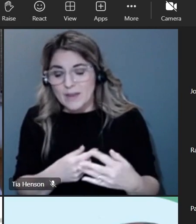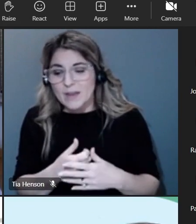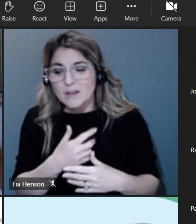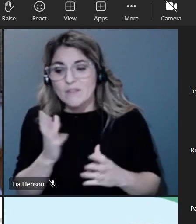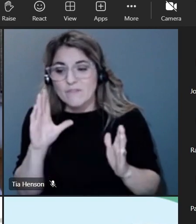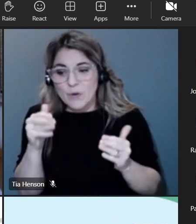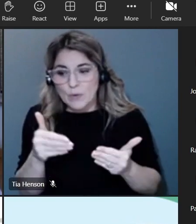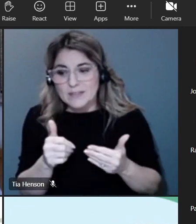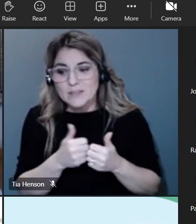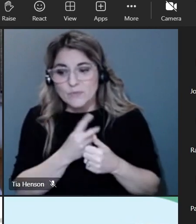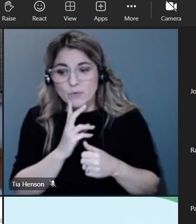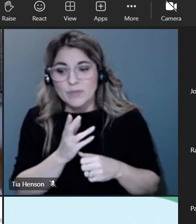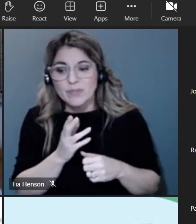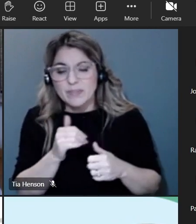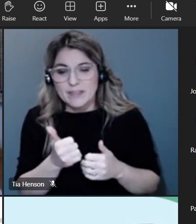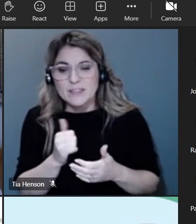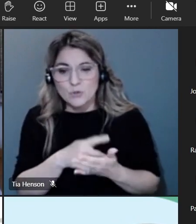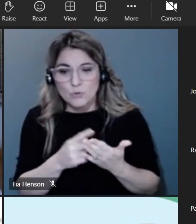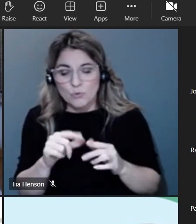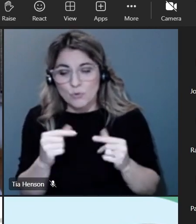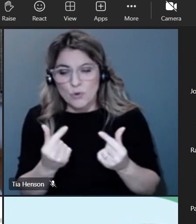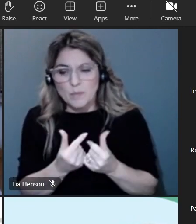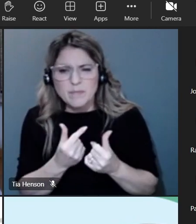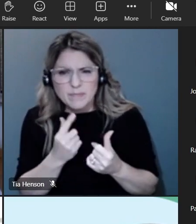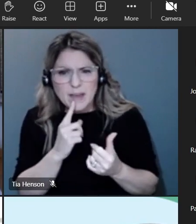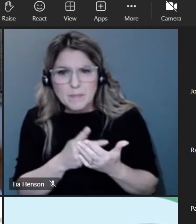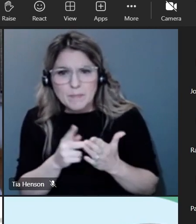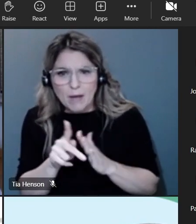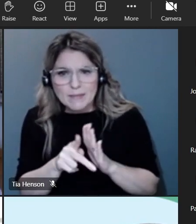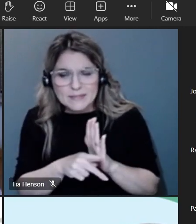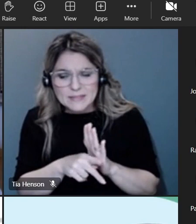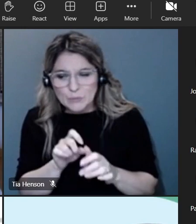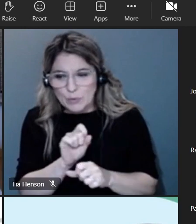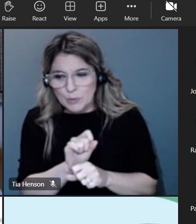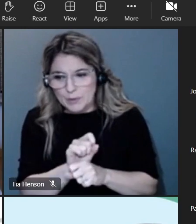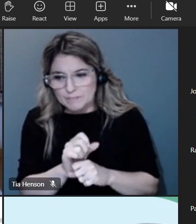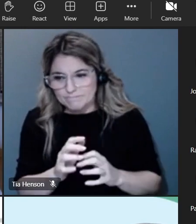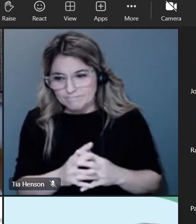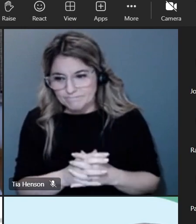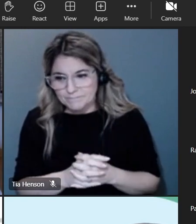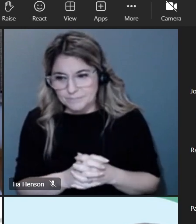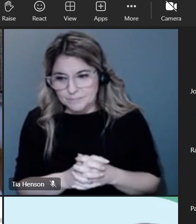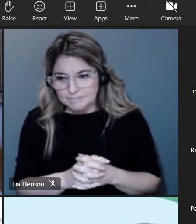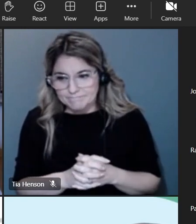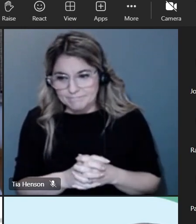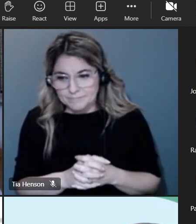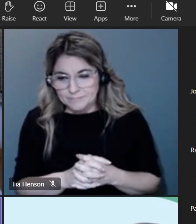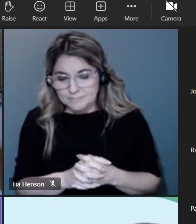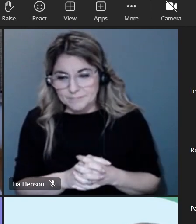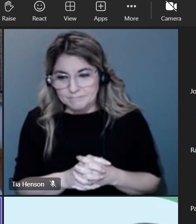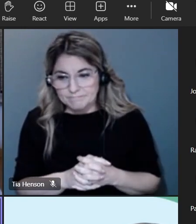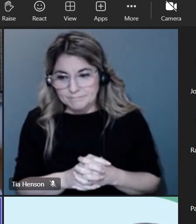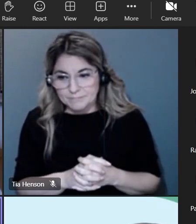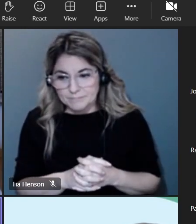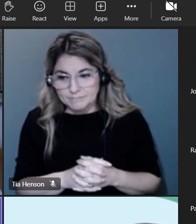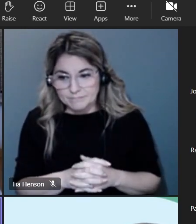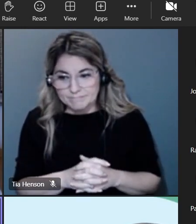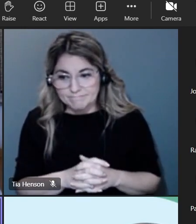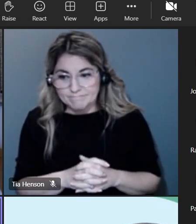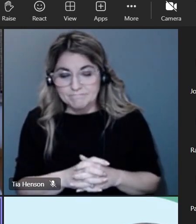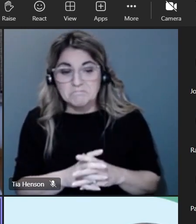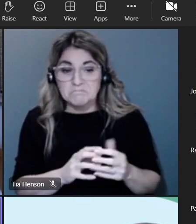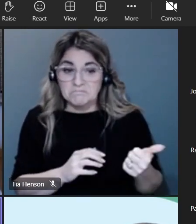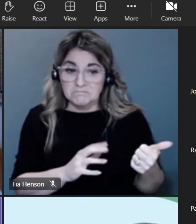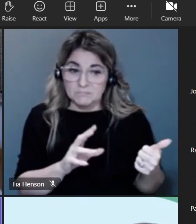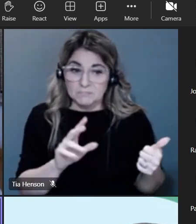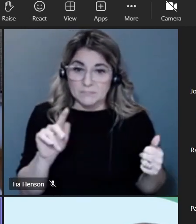of of focus for this group will be in terms of that policy work um does that work tony yes i think that works